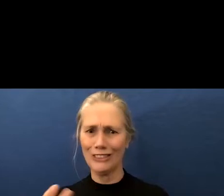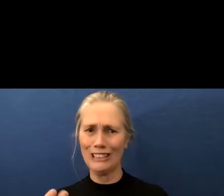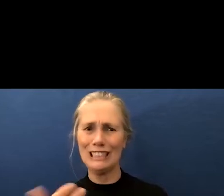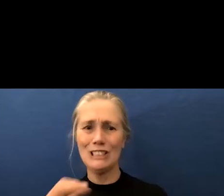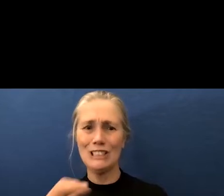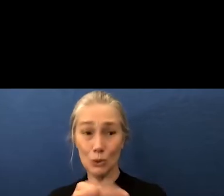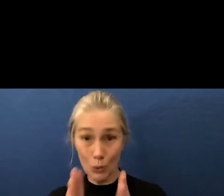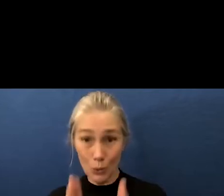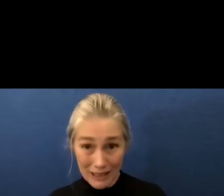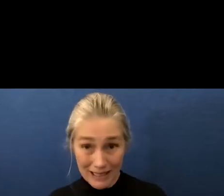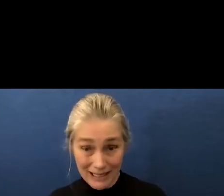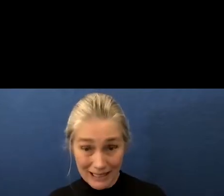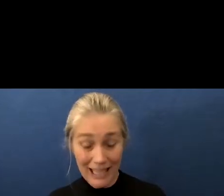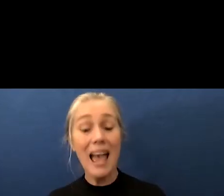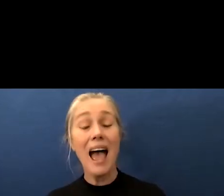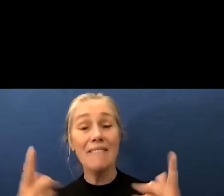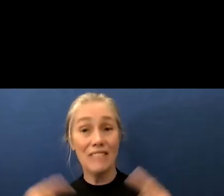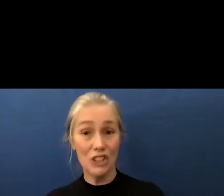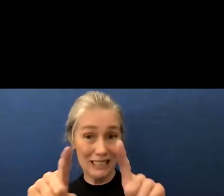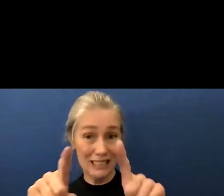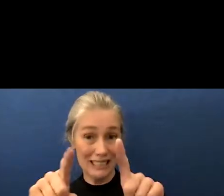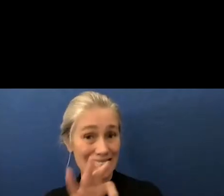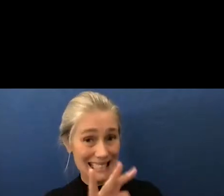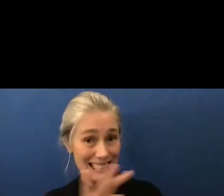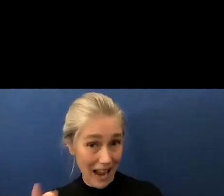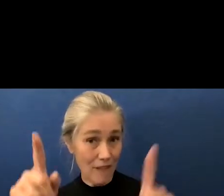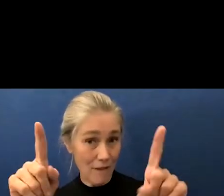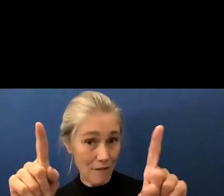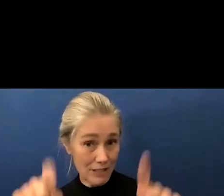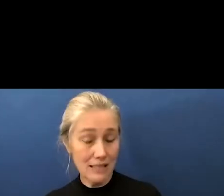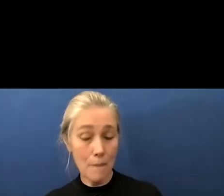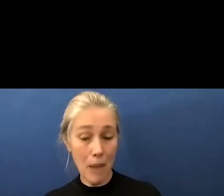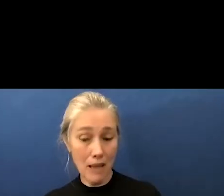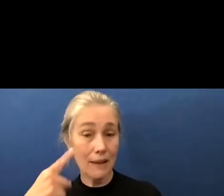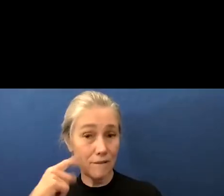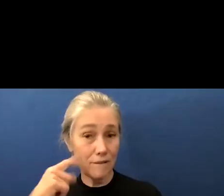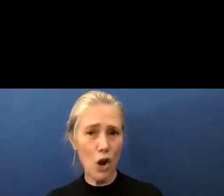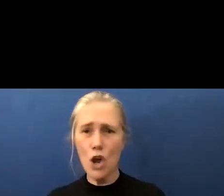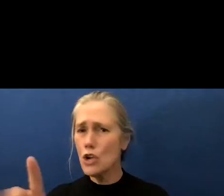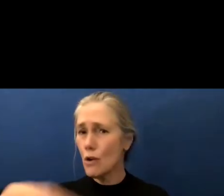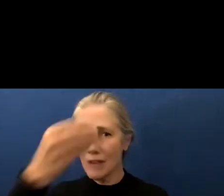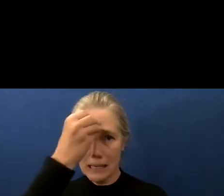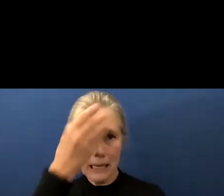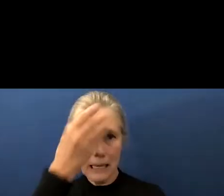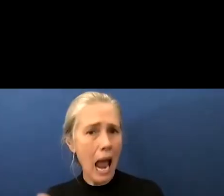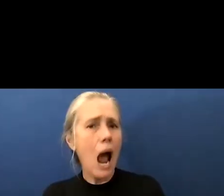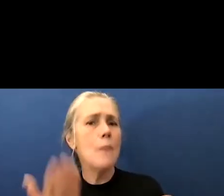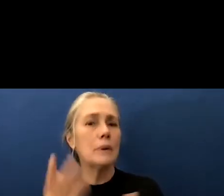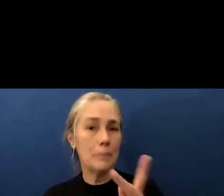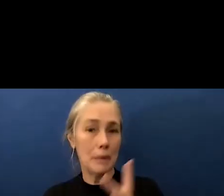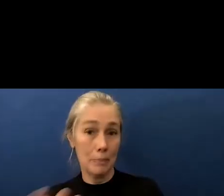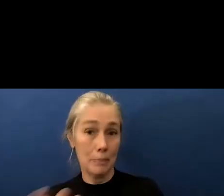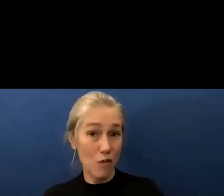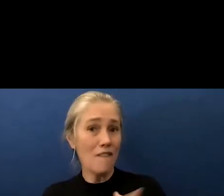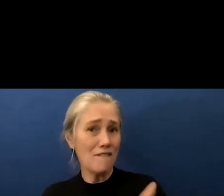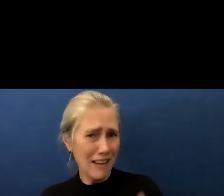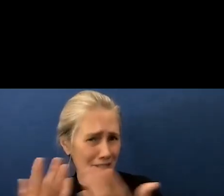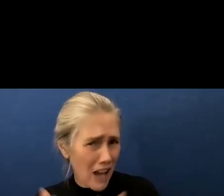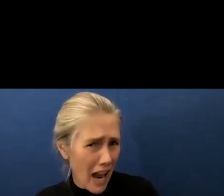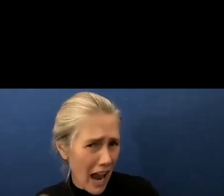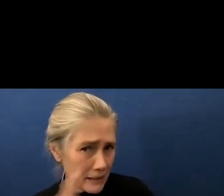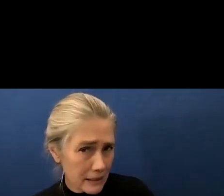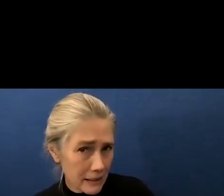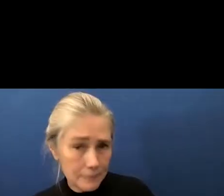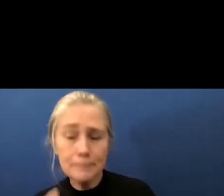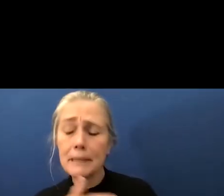COVID what have what you have yet to share with parents is how many of those cases were previously vaccinated so I asked the head